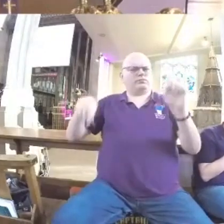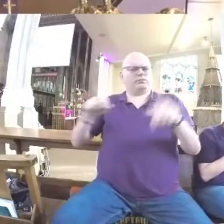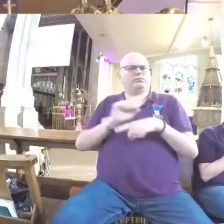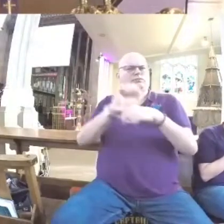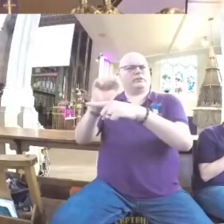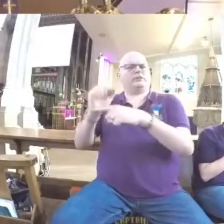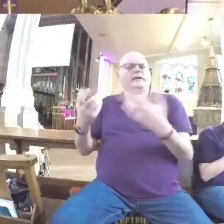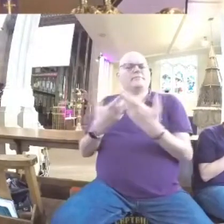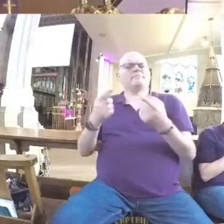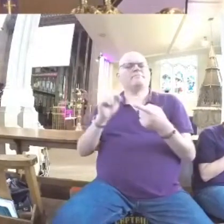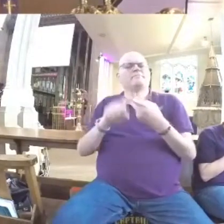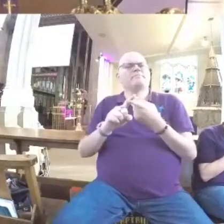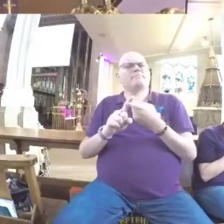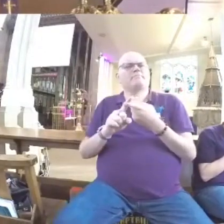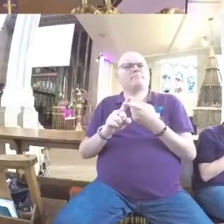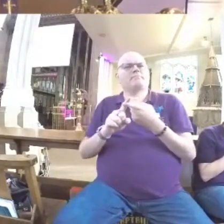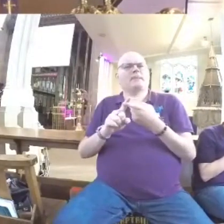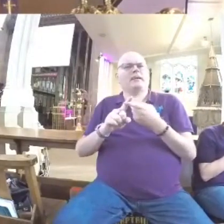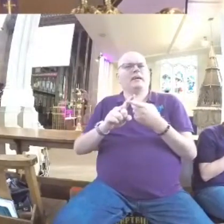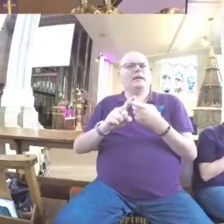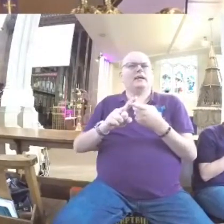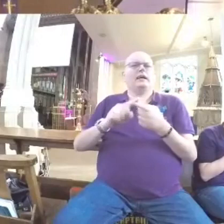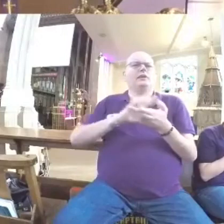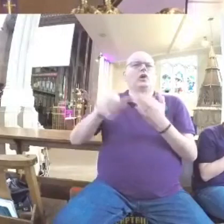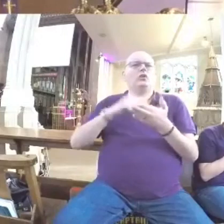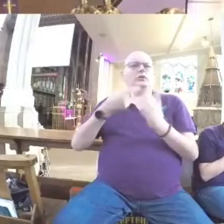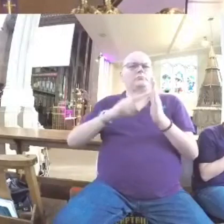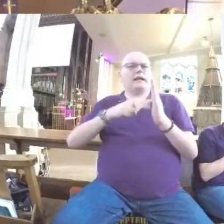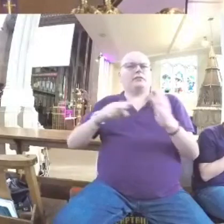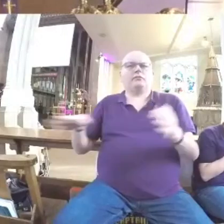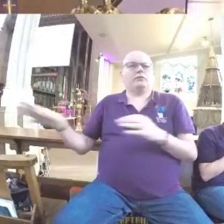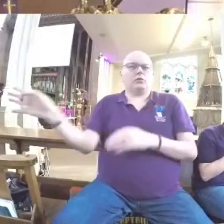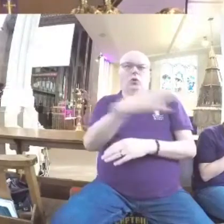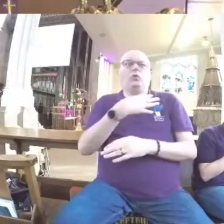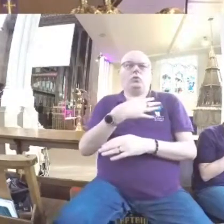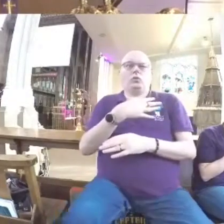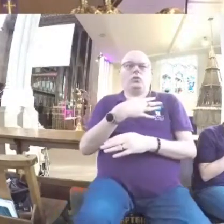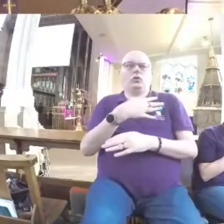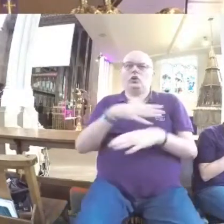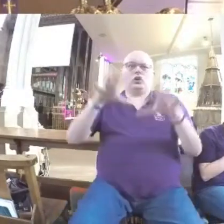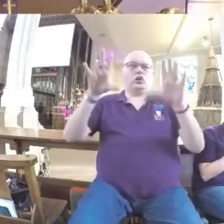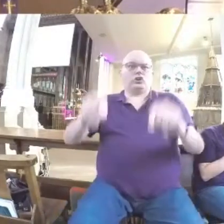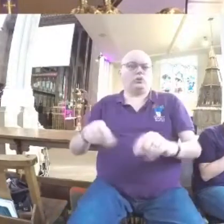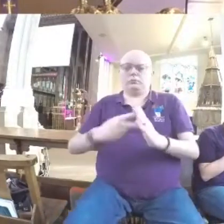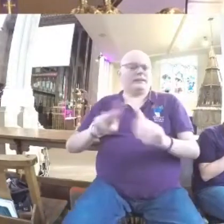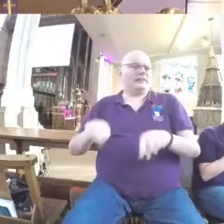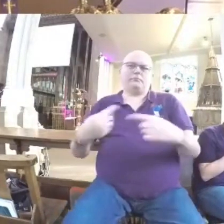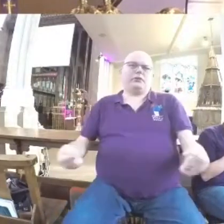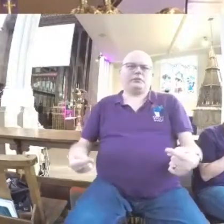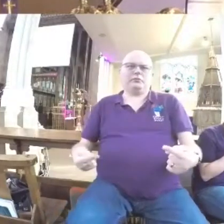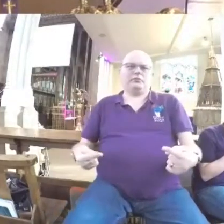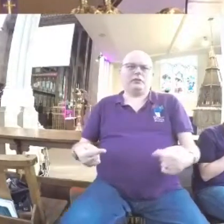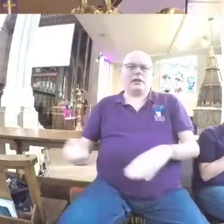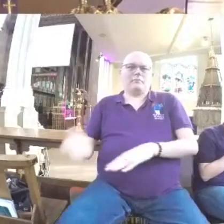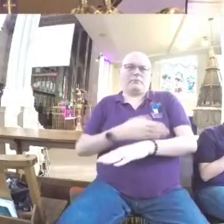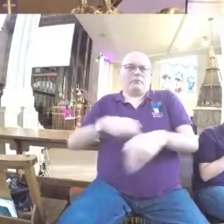us. First of all, God has a divine plan for each and every person, and there's nothing that can stop it. It was established before we were even